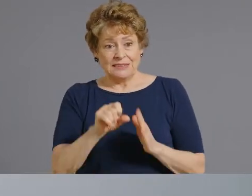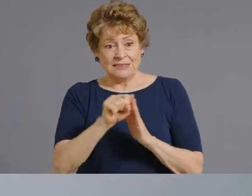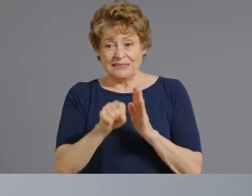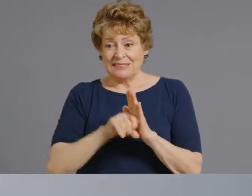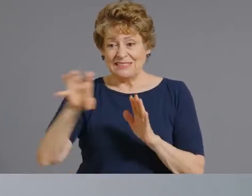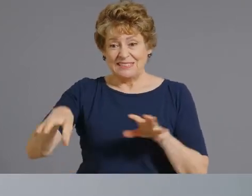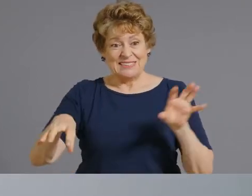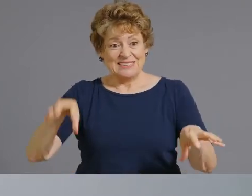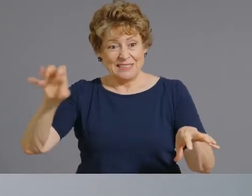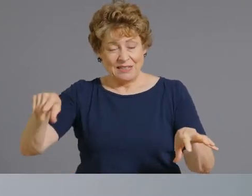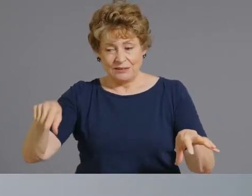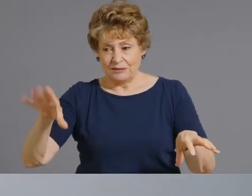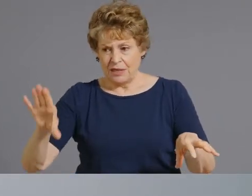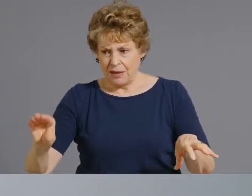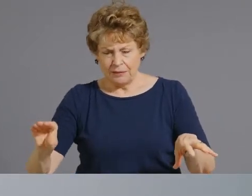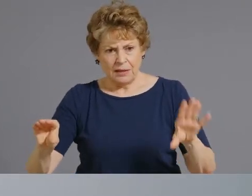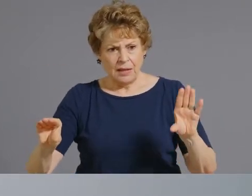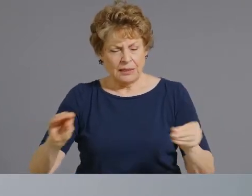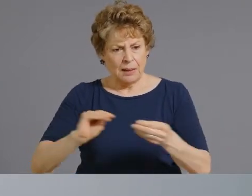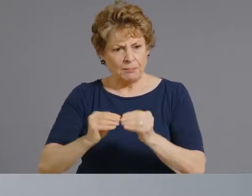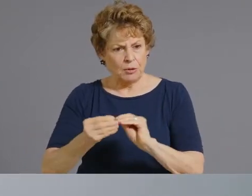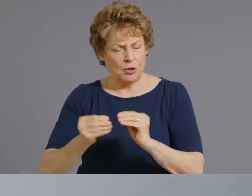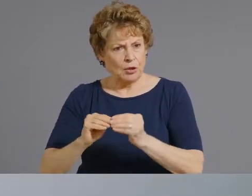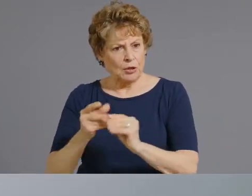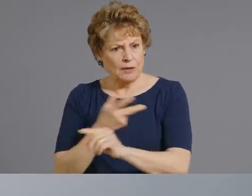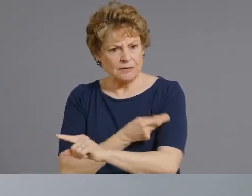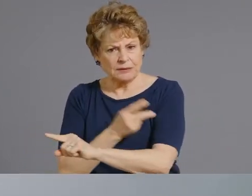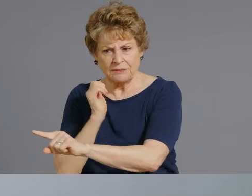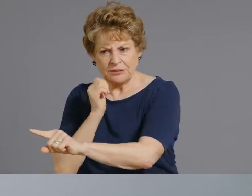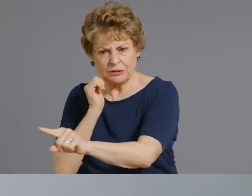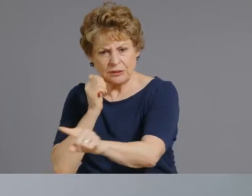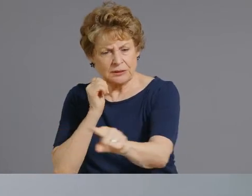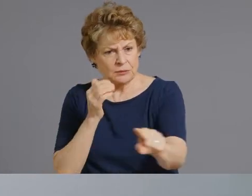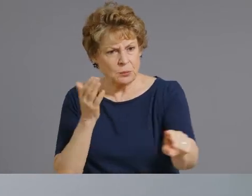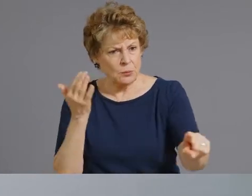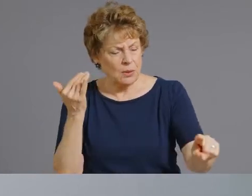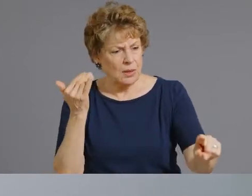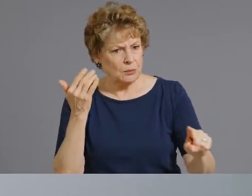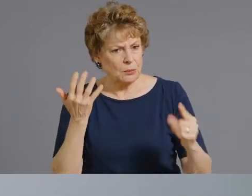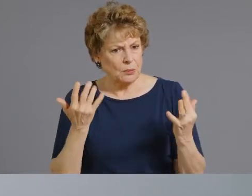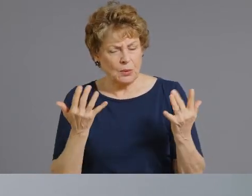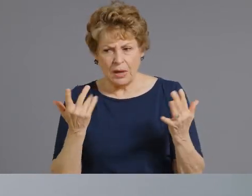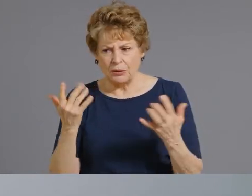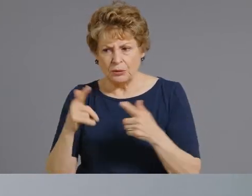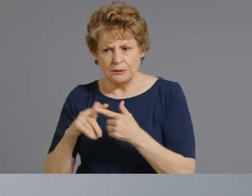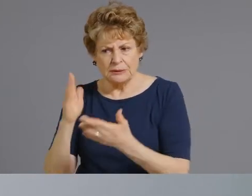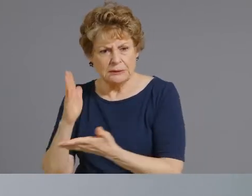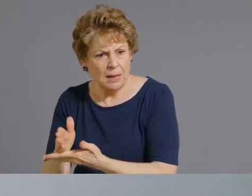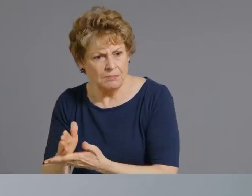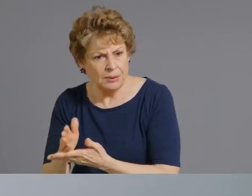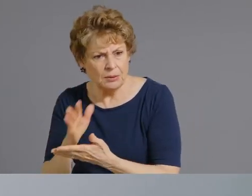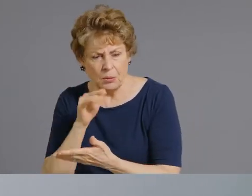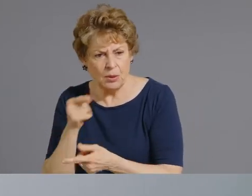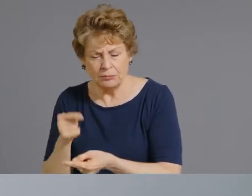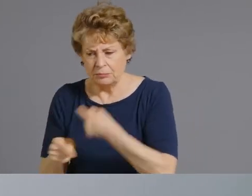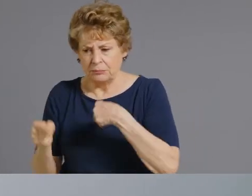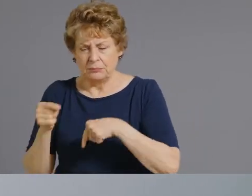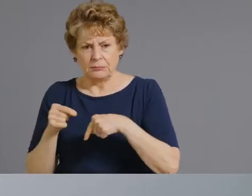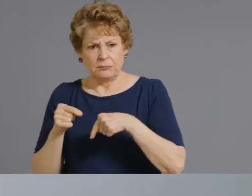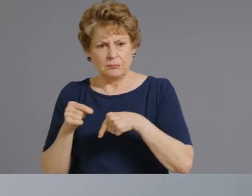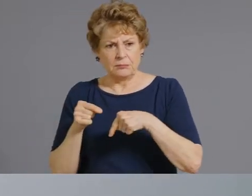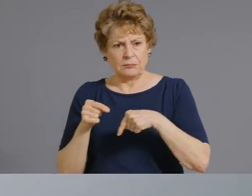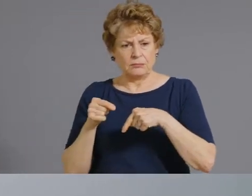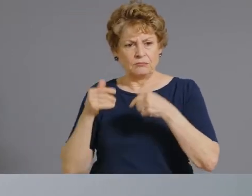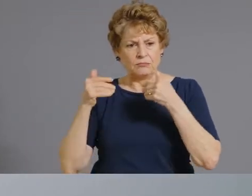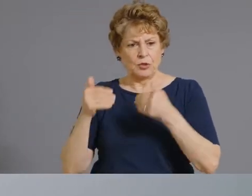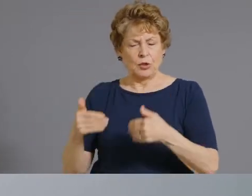so i'm just curious why you're waiting until now to stop when you could have started to focus sooner on trying to get into the